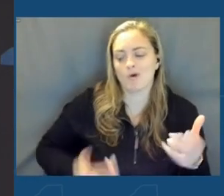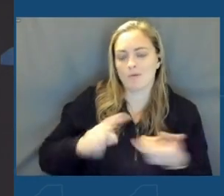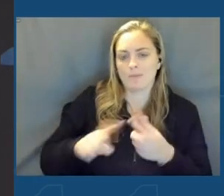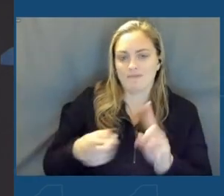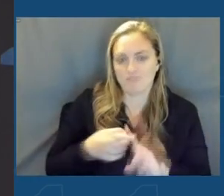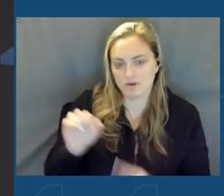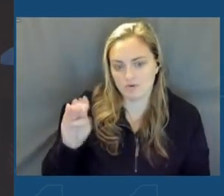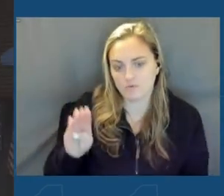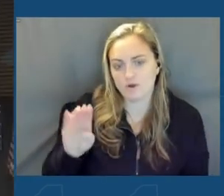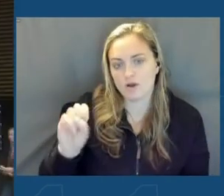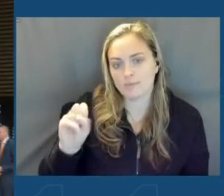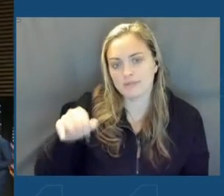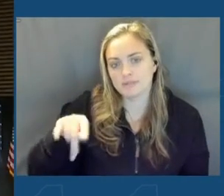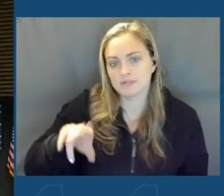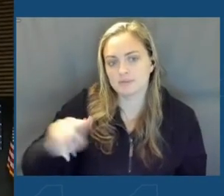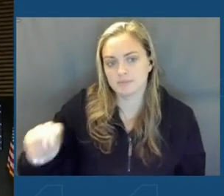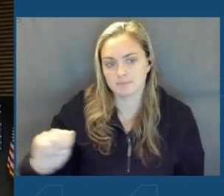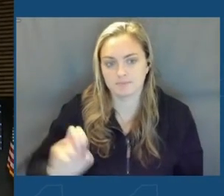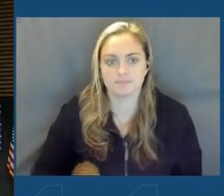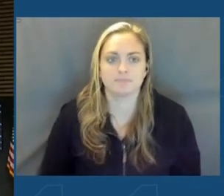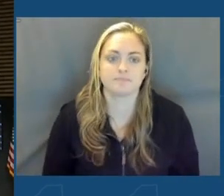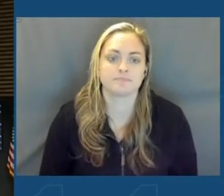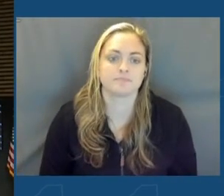Simpson to the podium. Thanks.